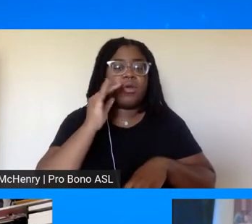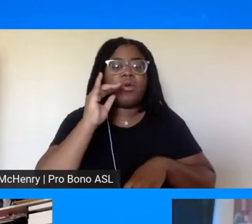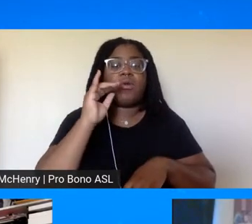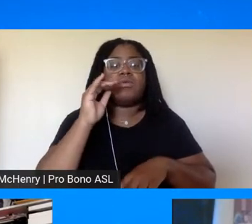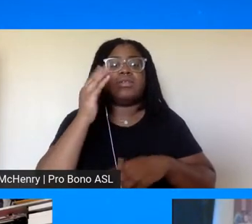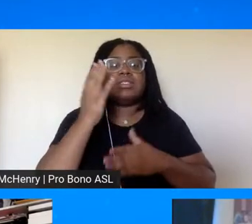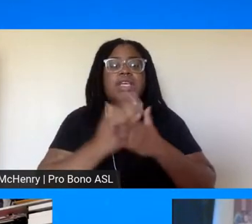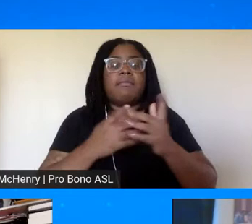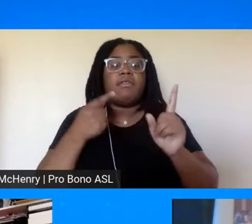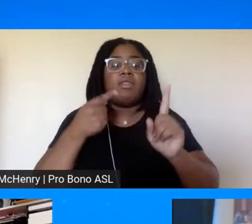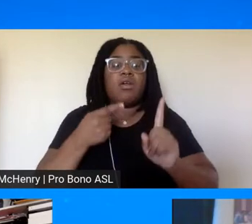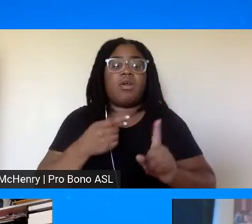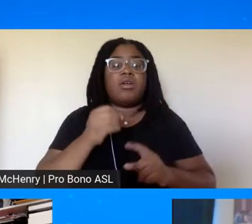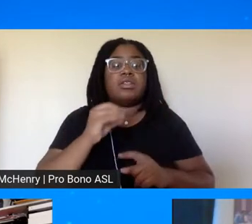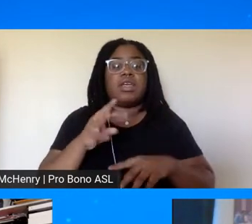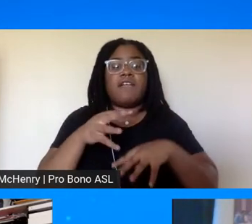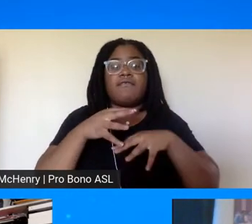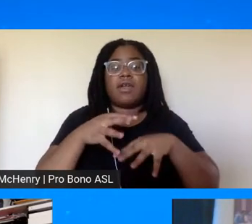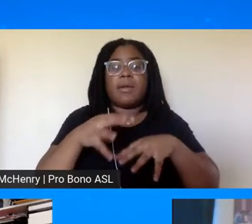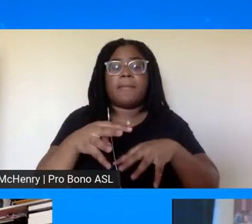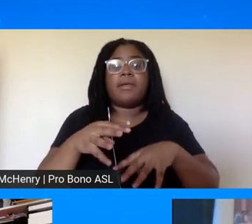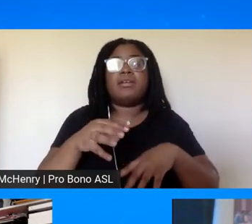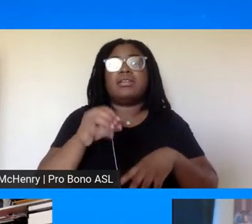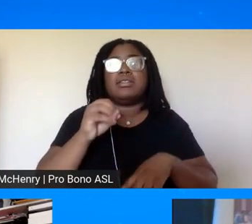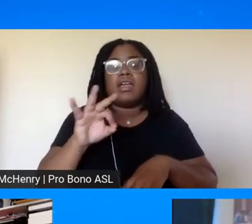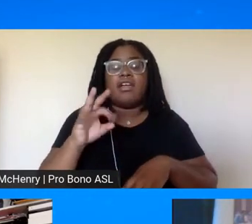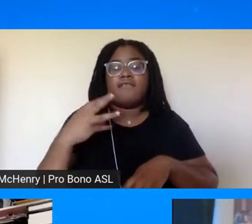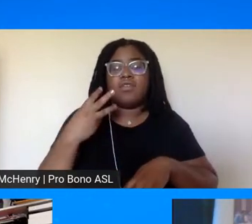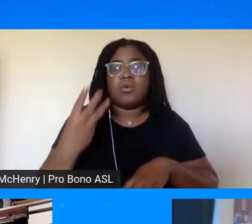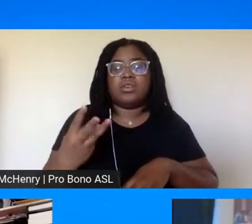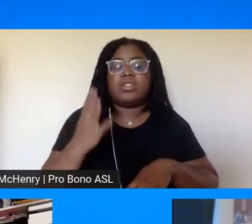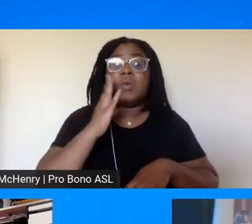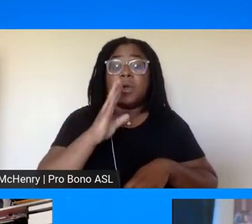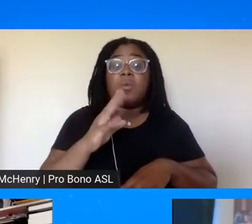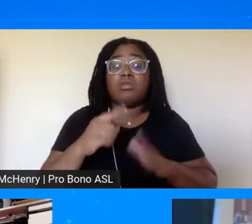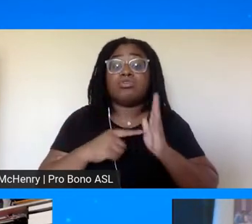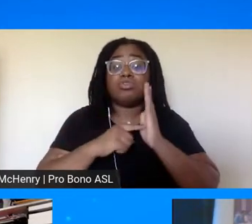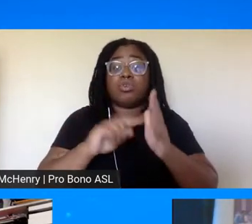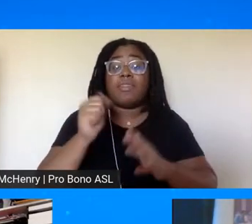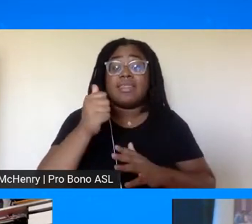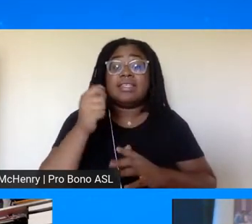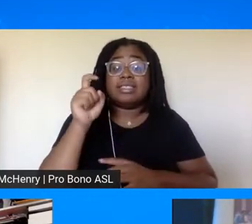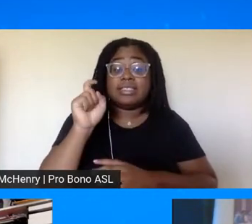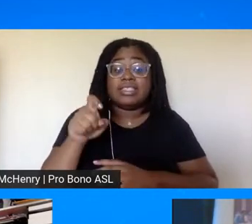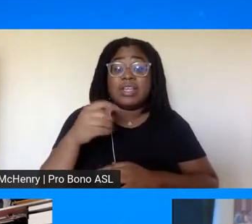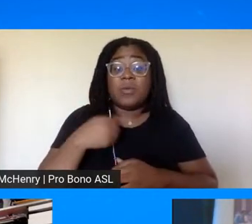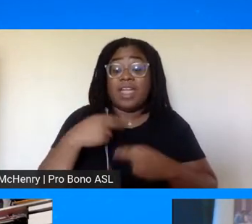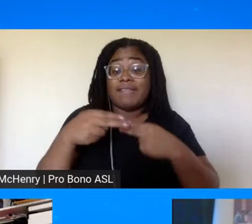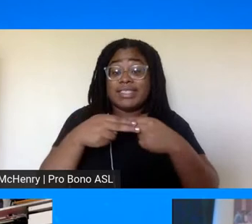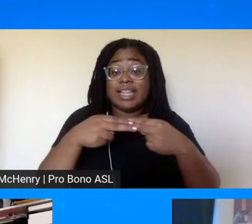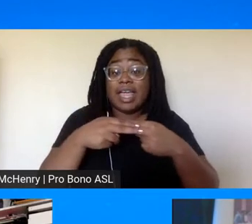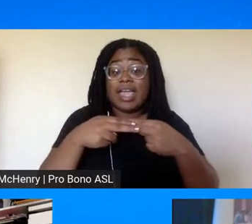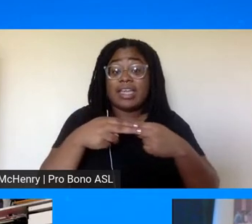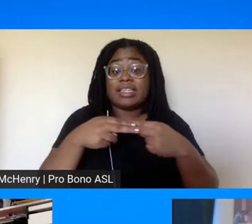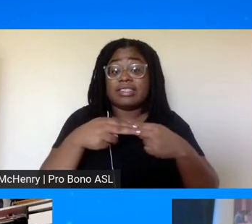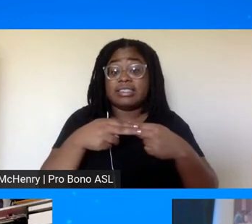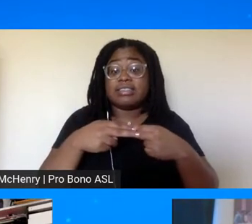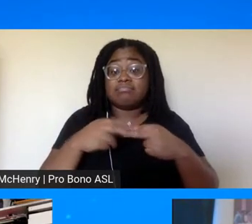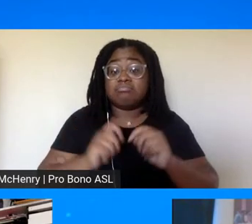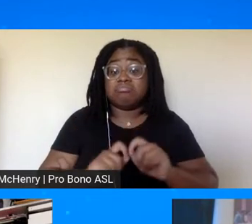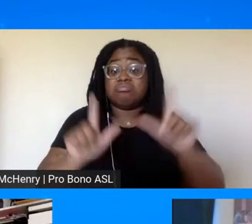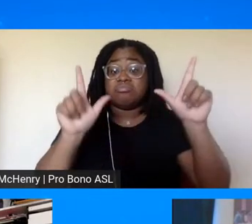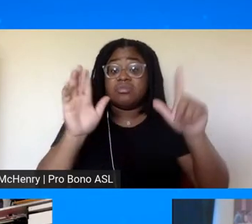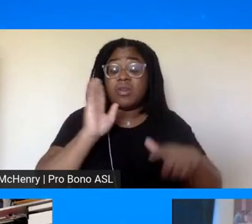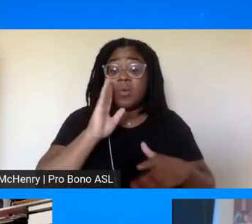march on washington yeah yes ma'am we're about to go there to the ten demands we have uh slides i know if we can uh pull